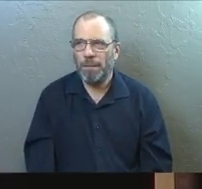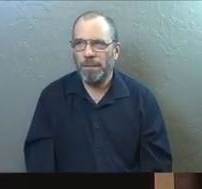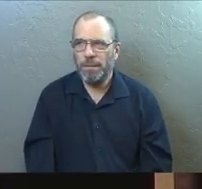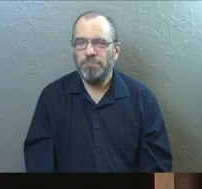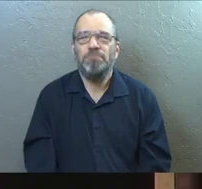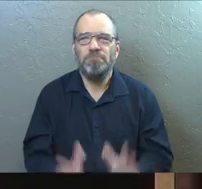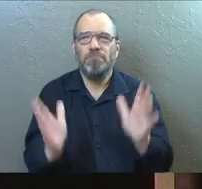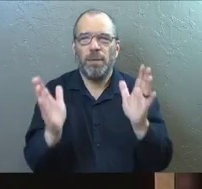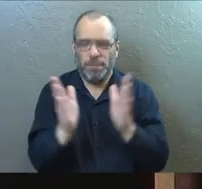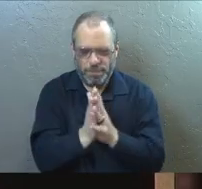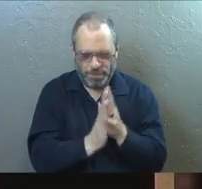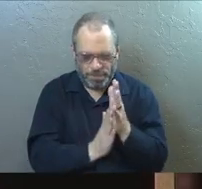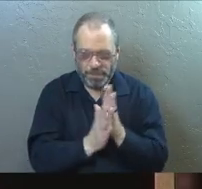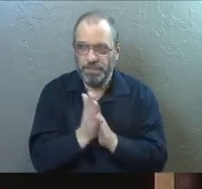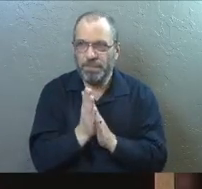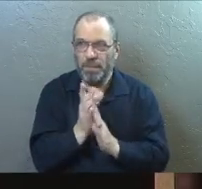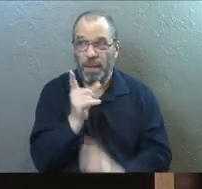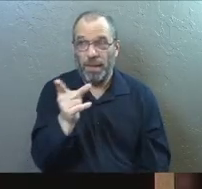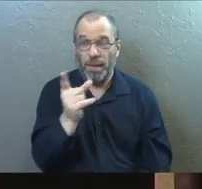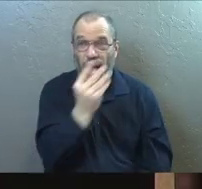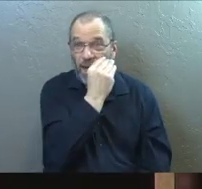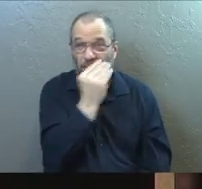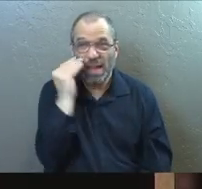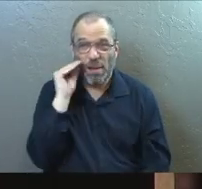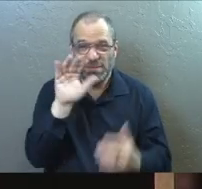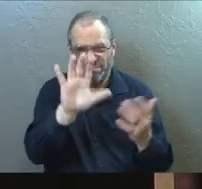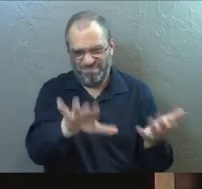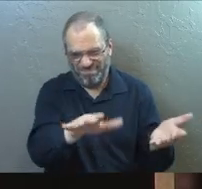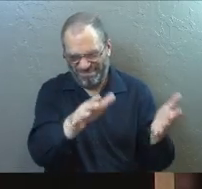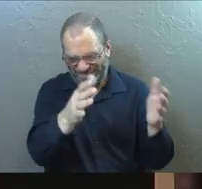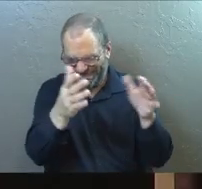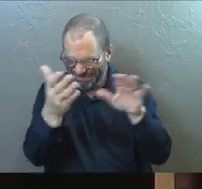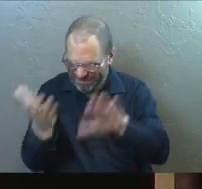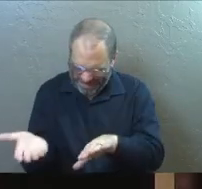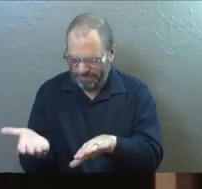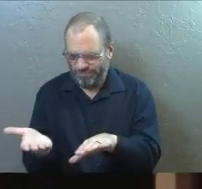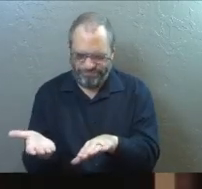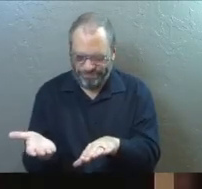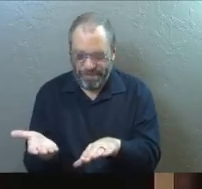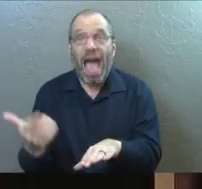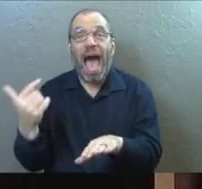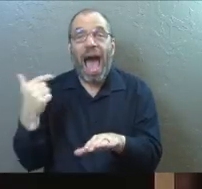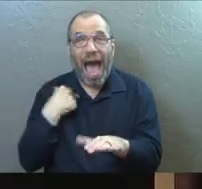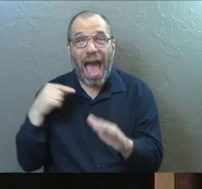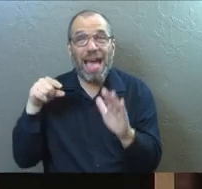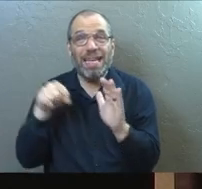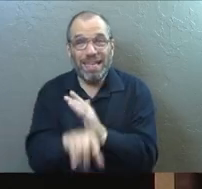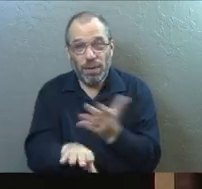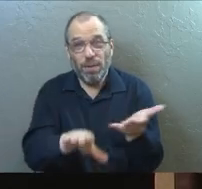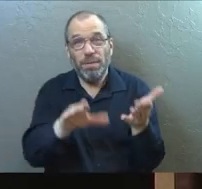Okay. These flowers are dead. I killed them.